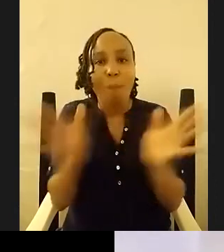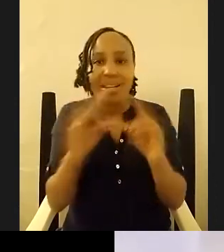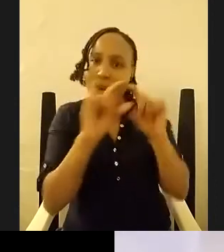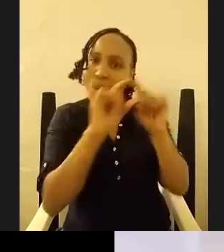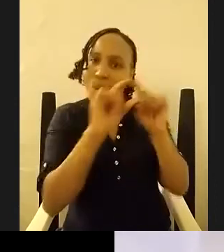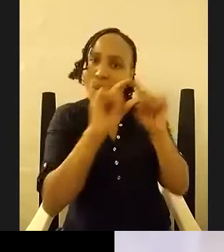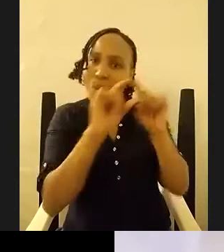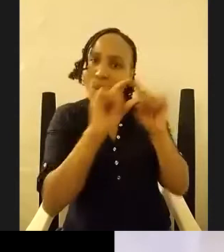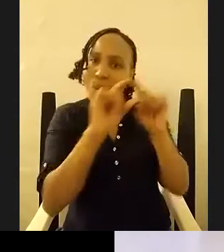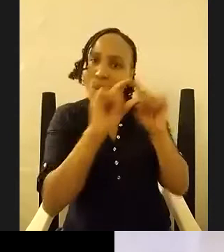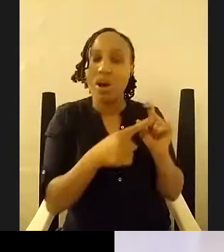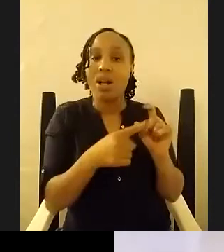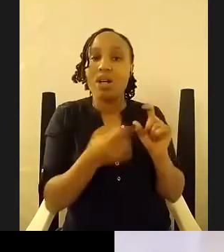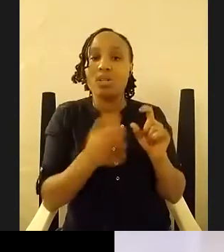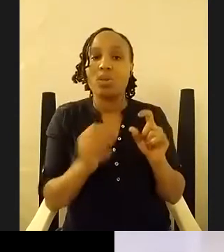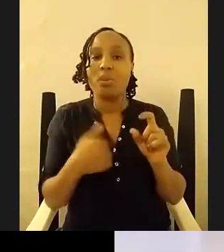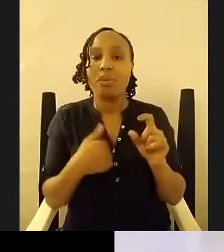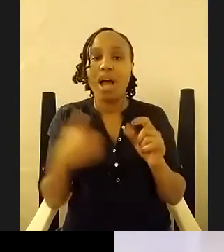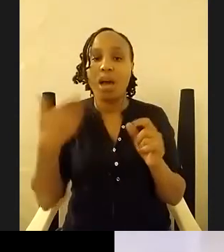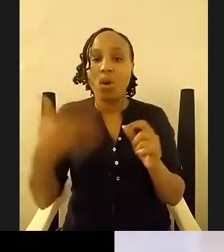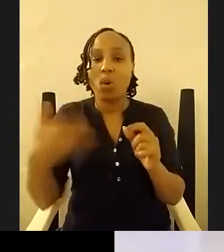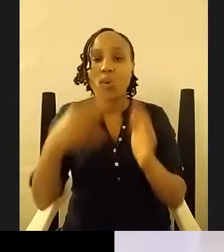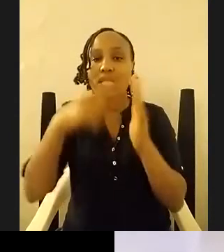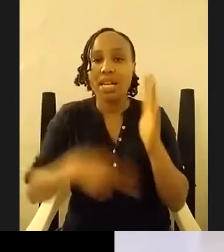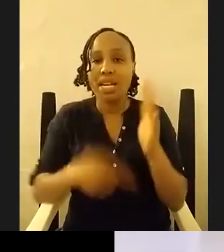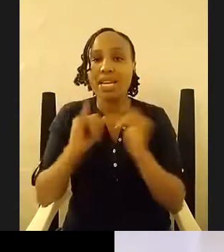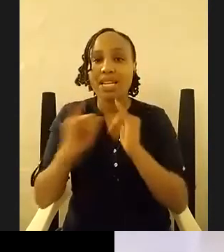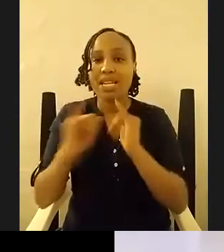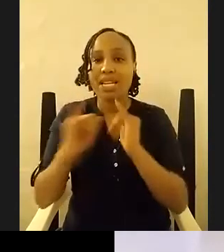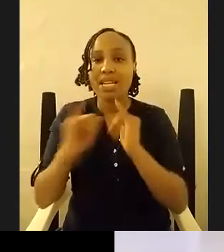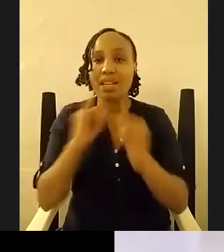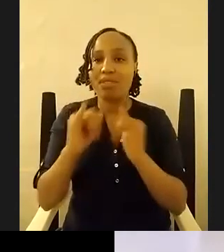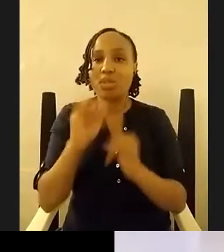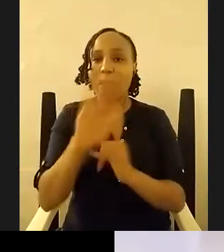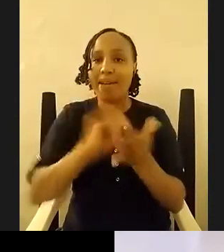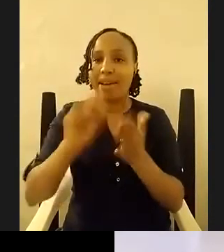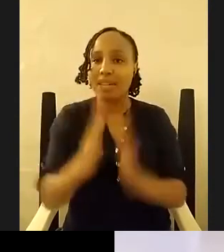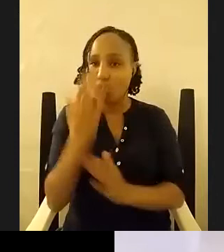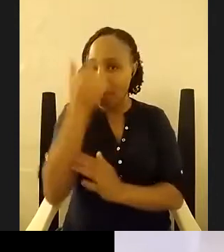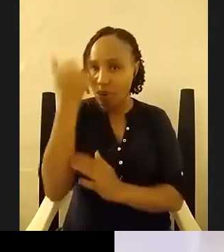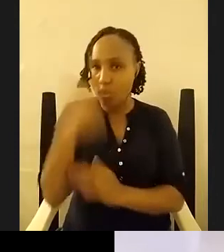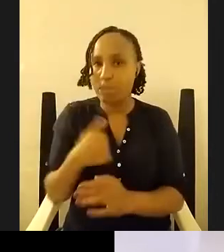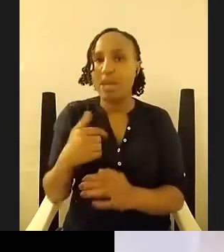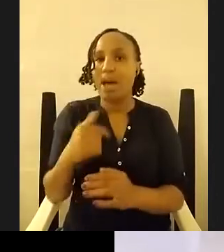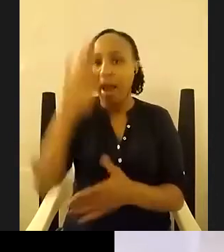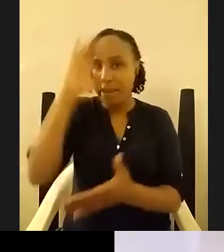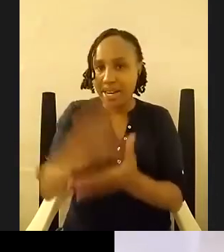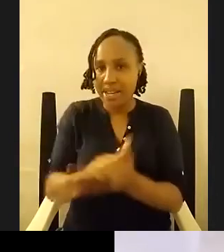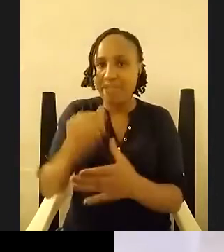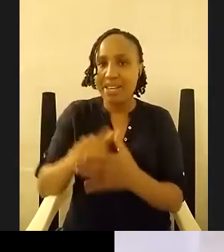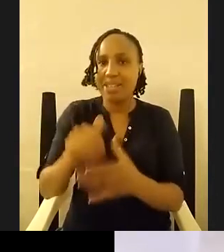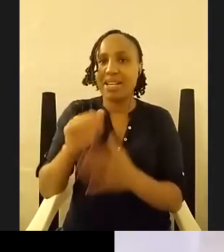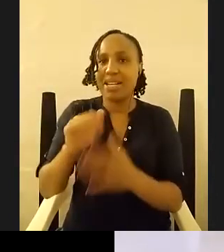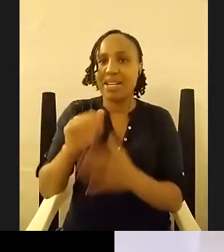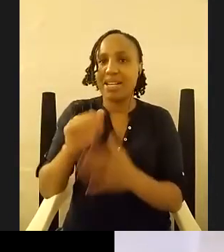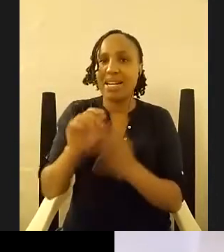i always i always read interviews by writers because i believe in literary ancestry i don't i don't believe that we as writers